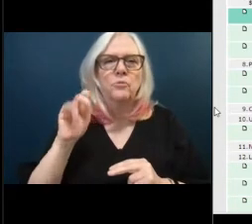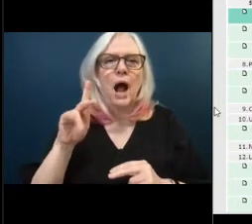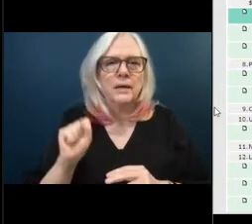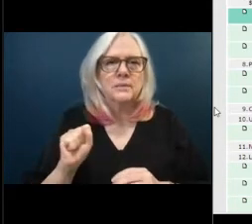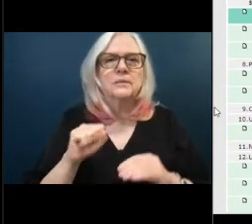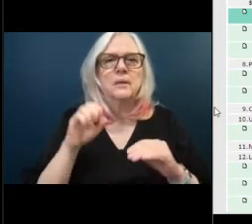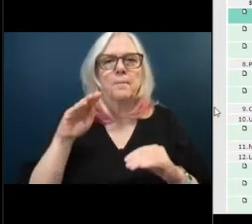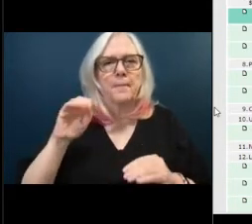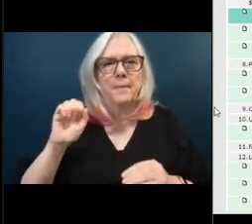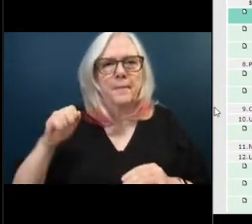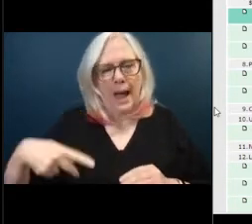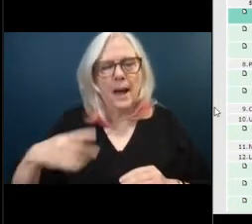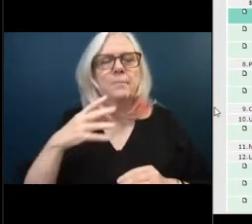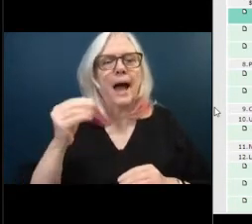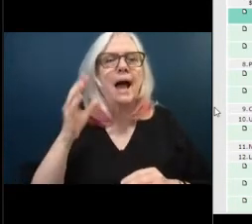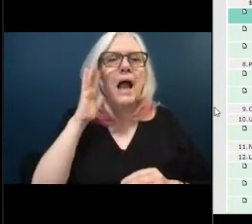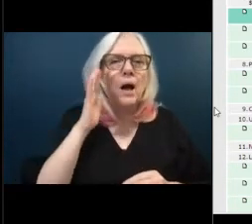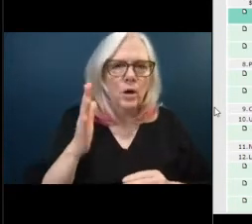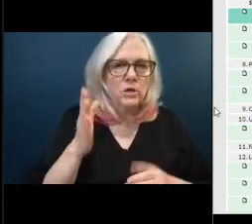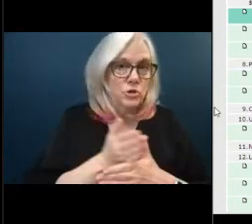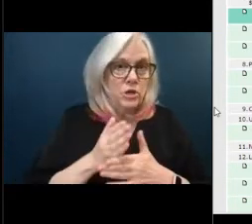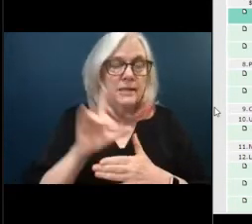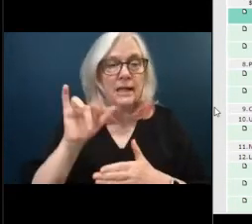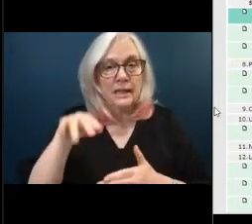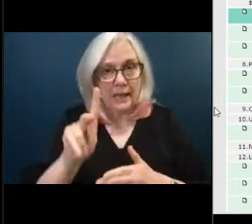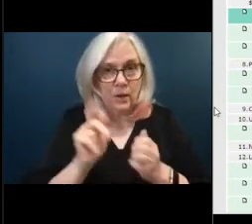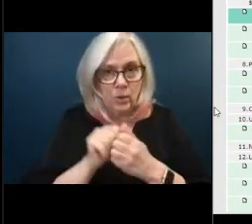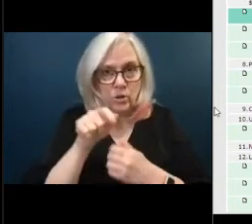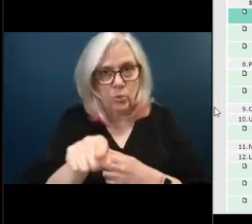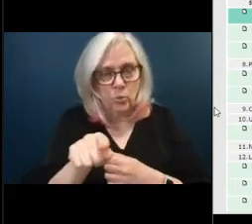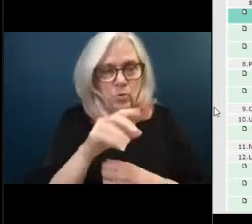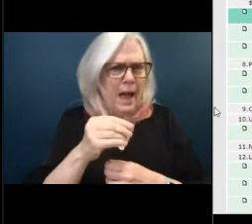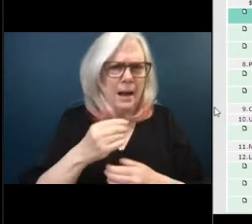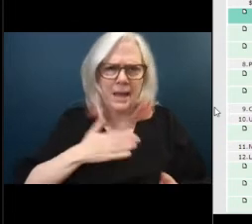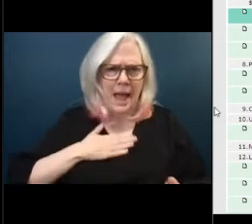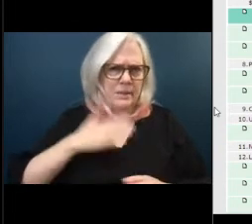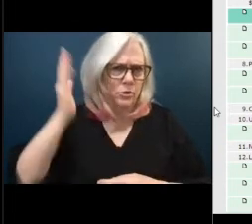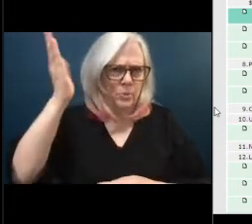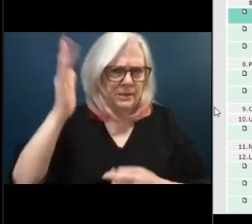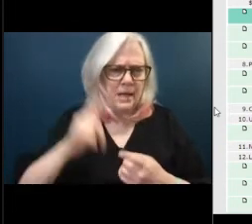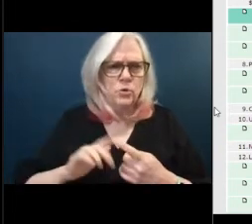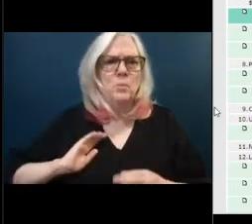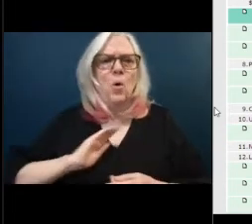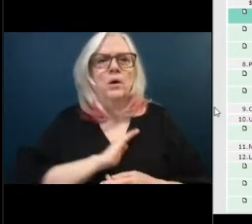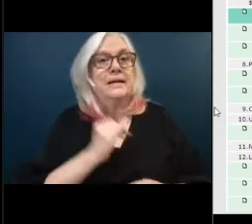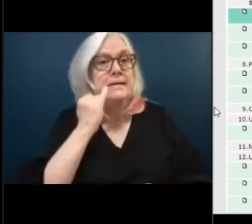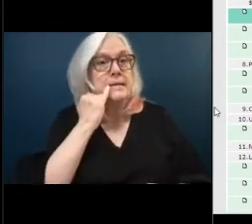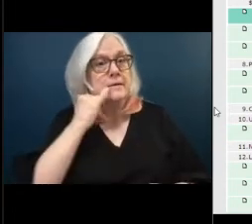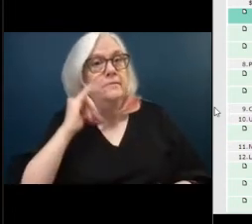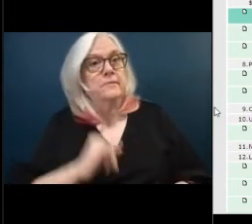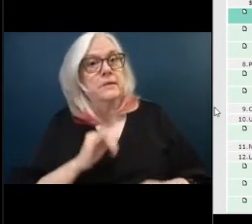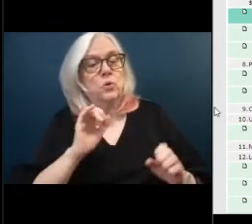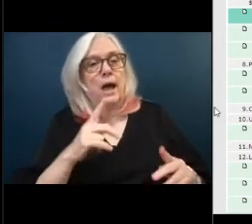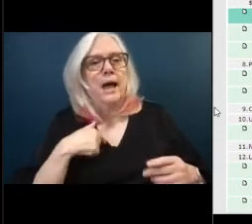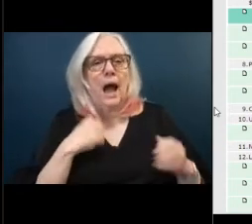link with you and uh if necessary i'm happy to give a presentation in front of the board if i can add so i came from a city where road maintenance was not